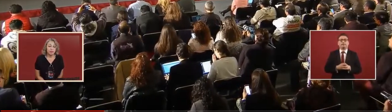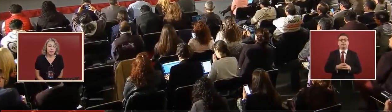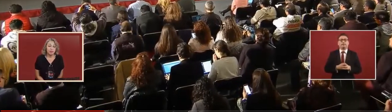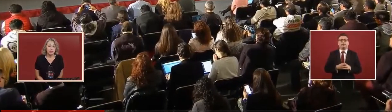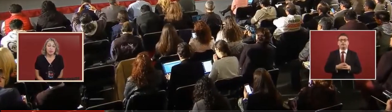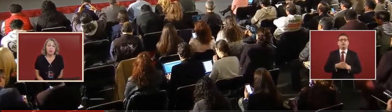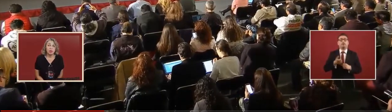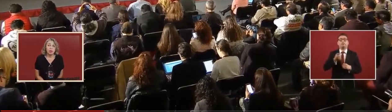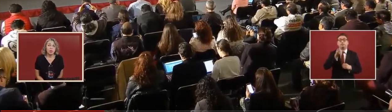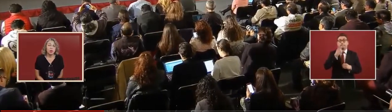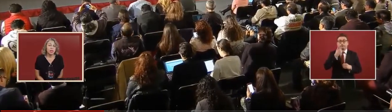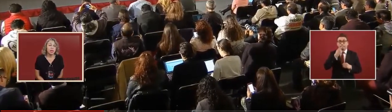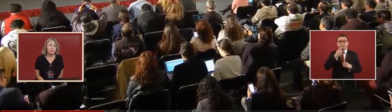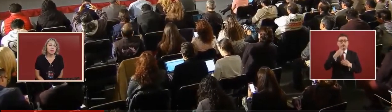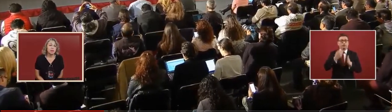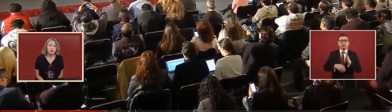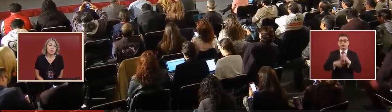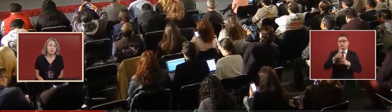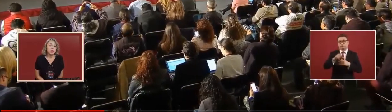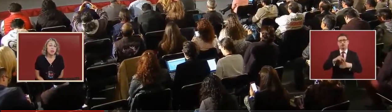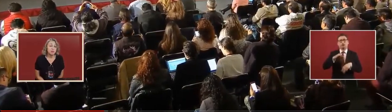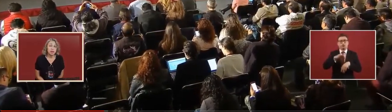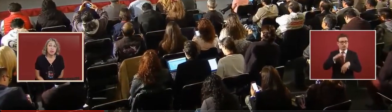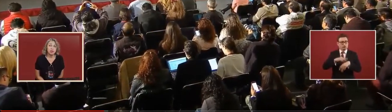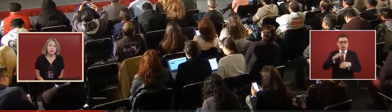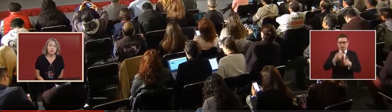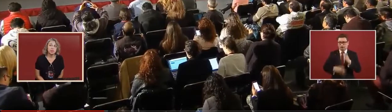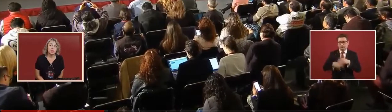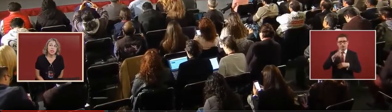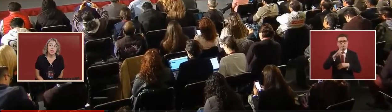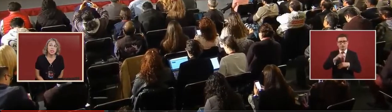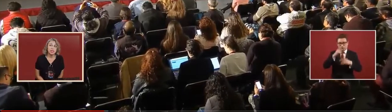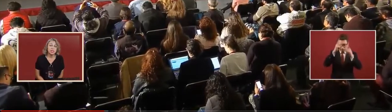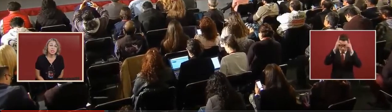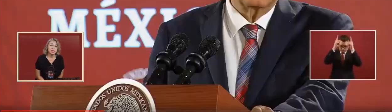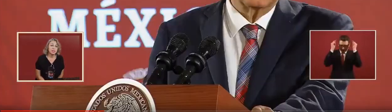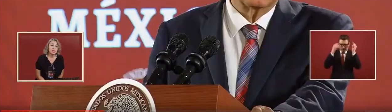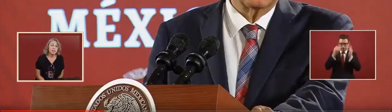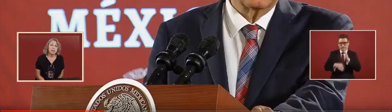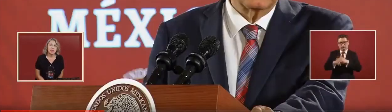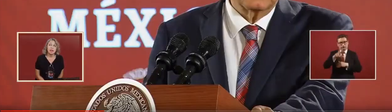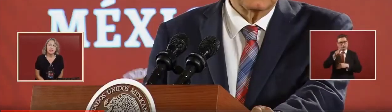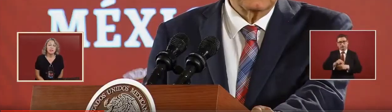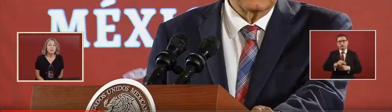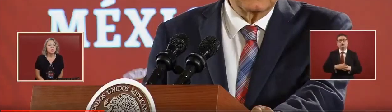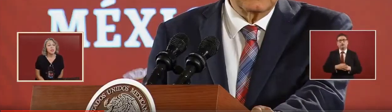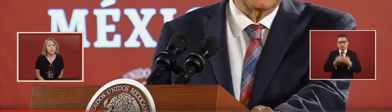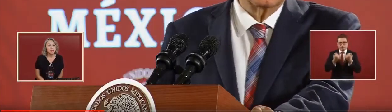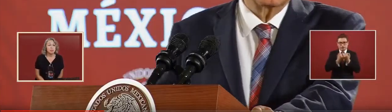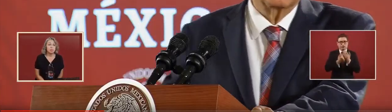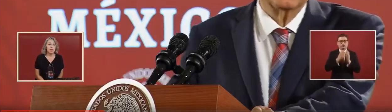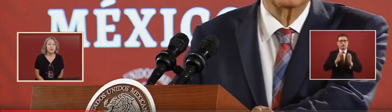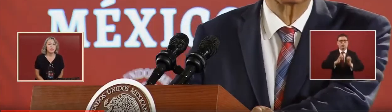that there not be a shortage of medication and that we better the infrastructure.